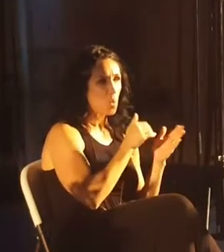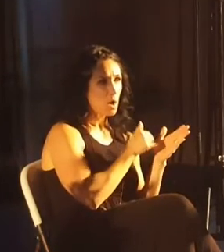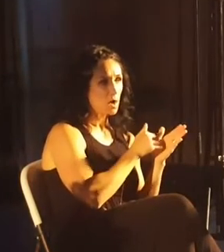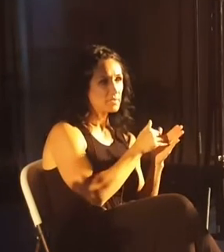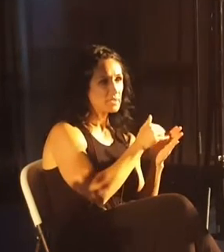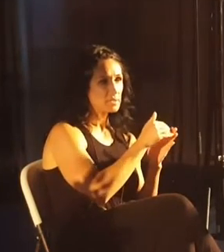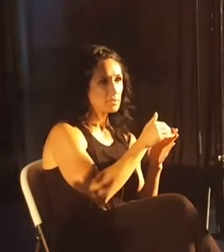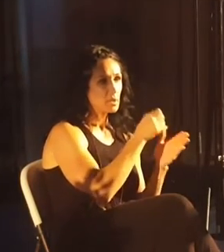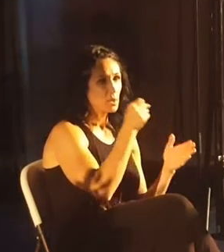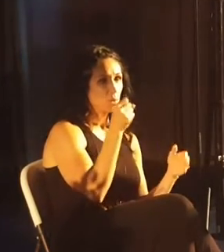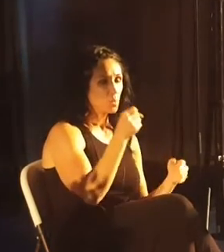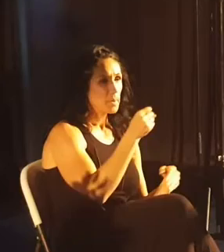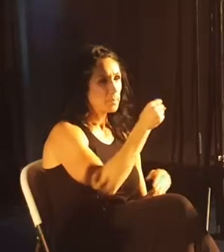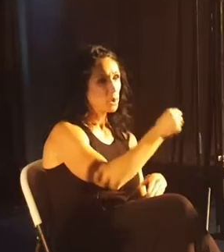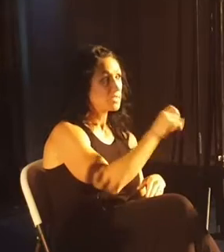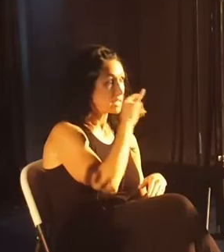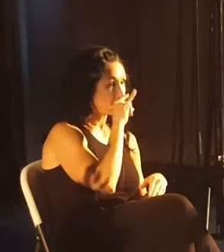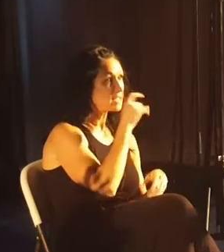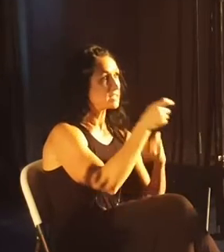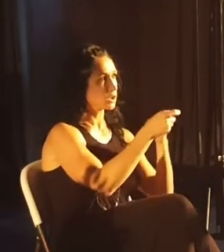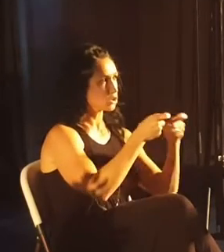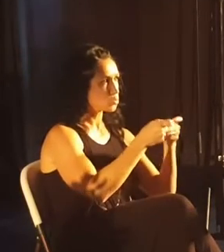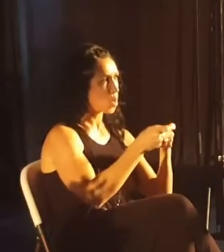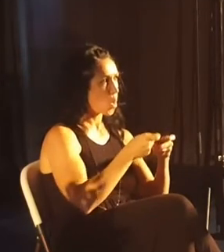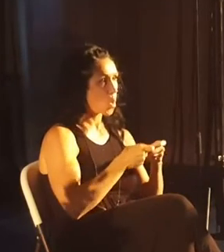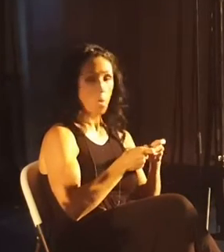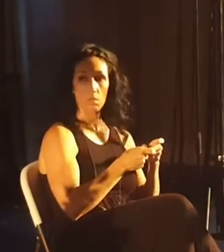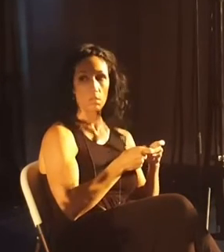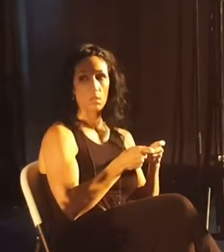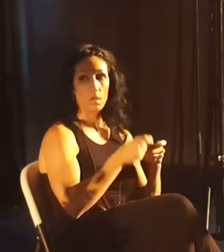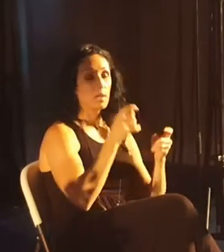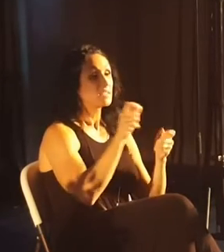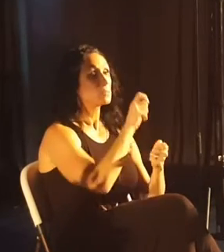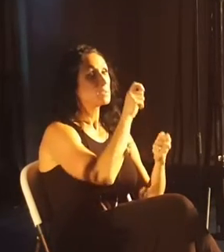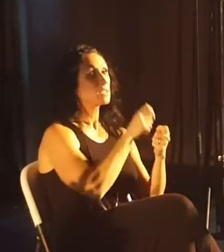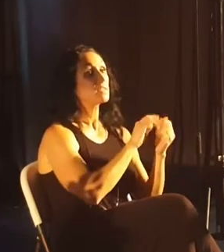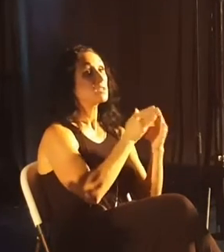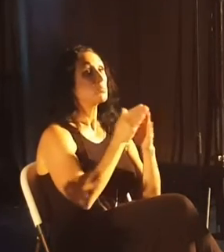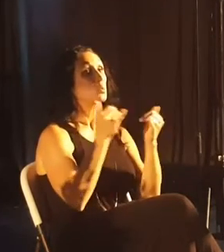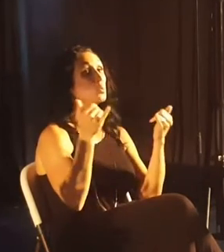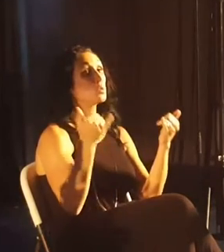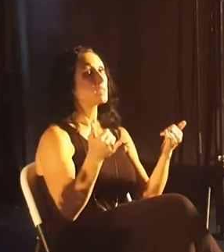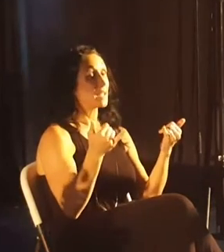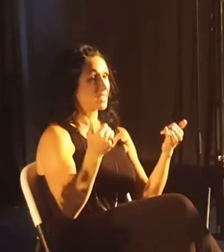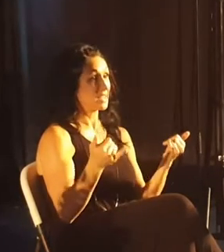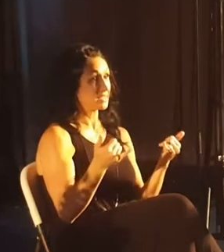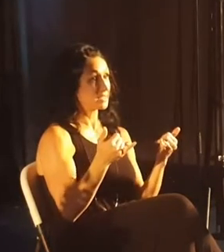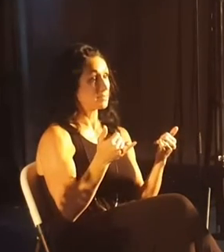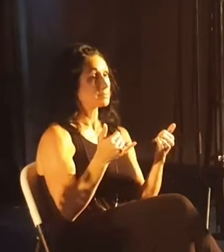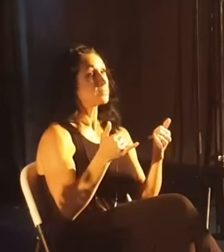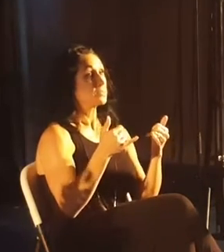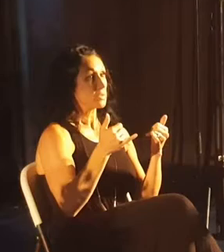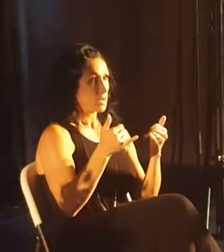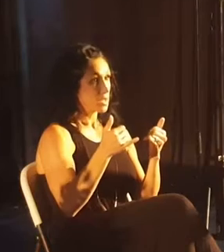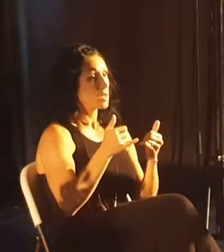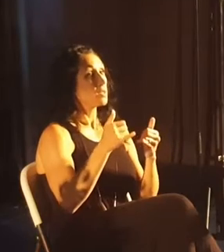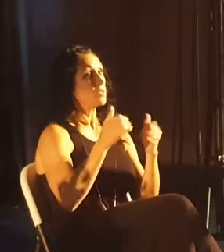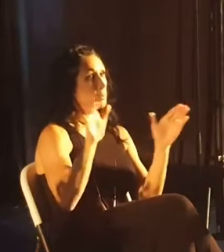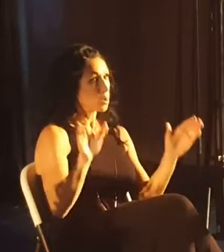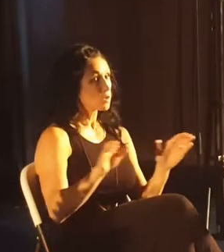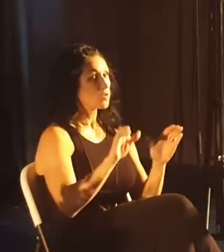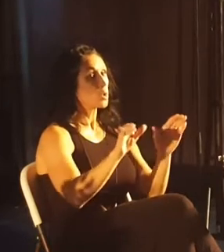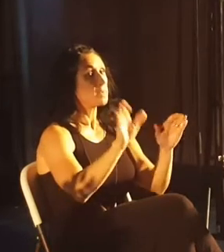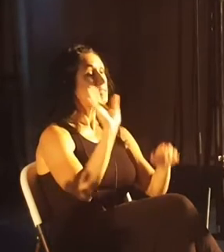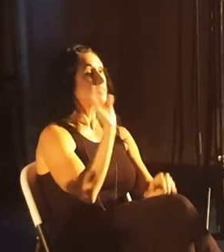we put our kids in that seat of supremacy? Particularly in a community like this, we put the performance of our kids in that seat